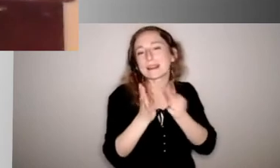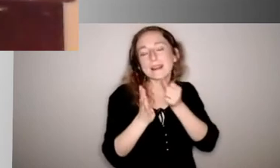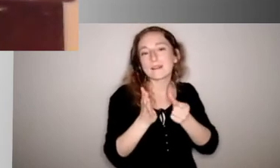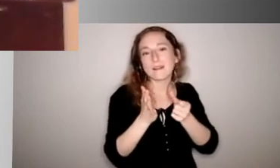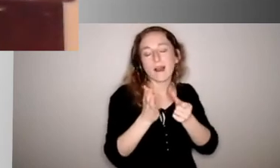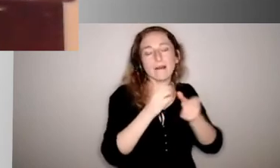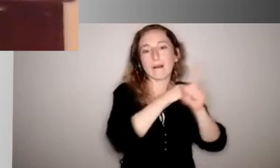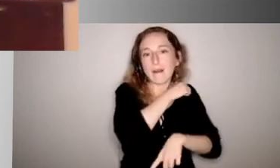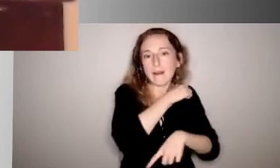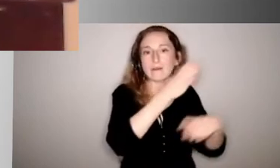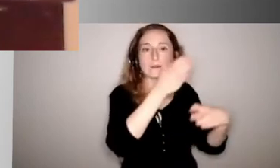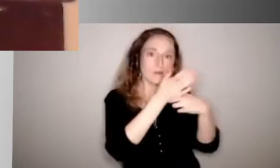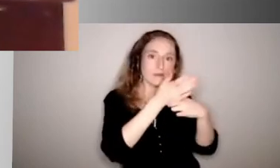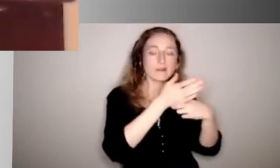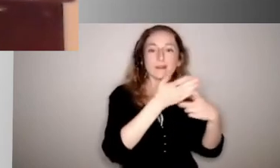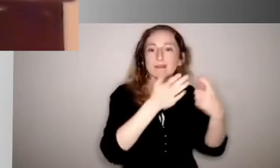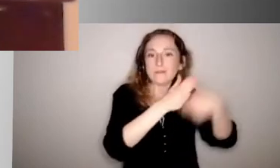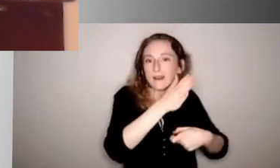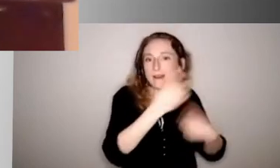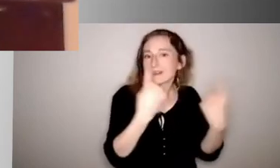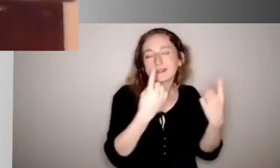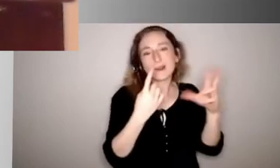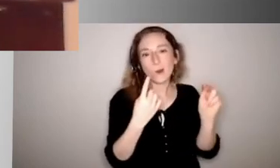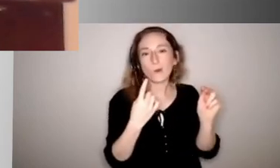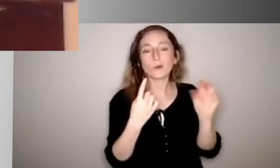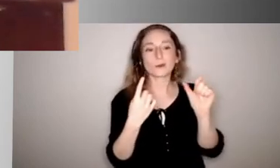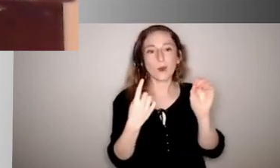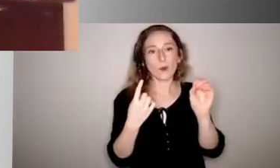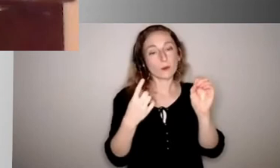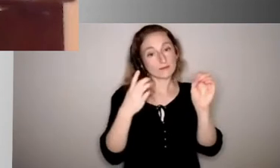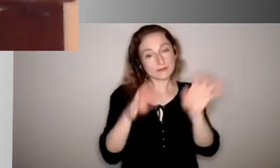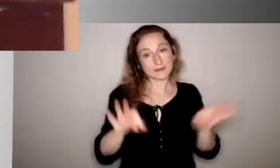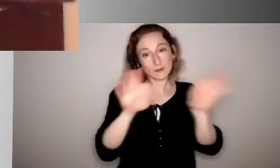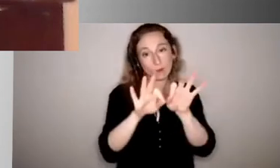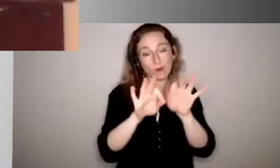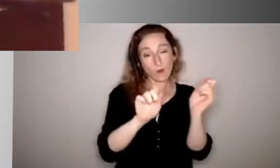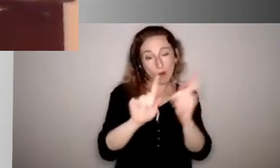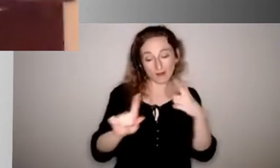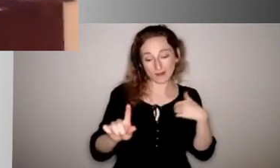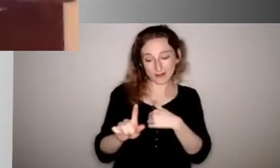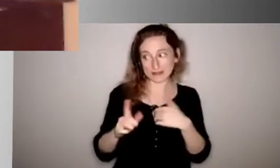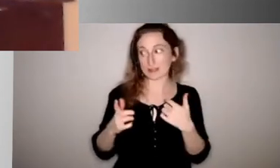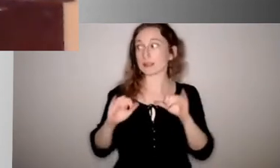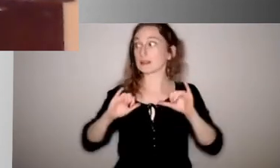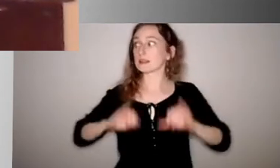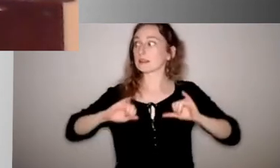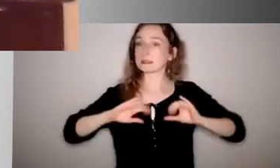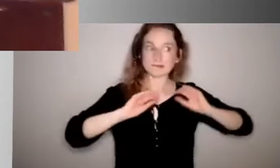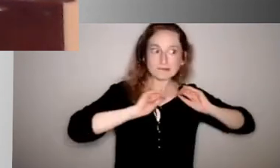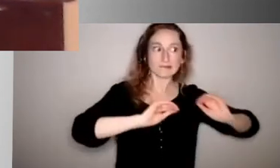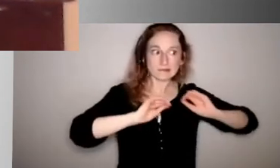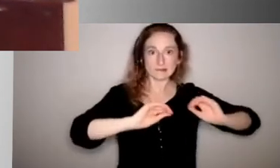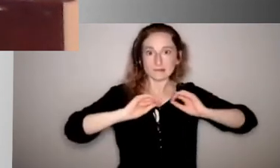the, the, the true impact that wearing a mask can have on all of our health. And, you know, I've started to see some additional